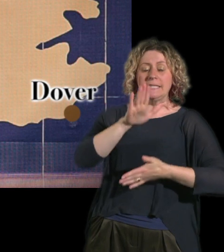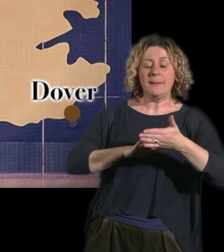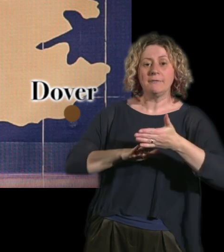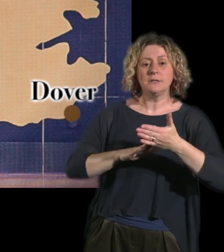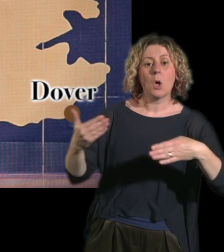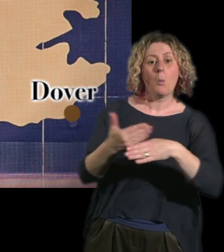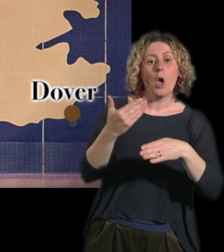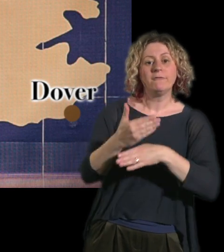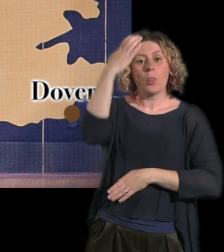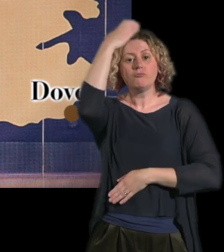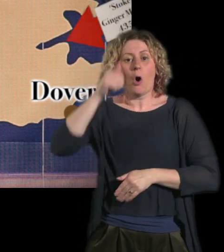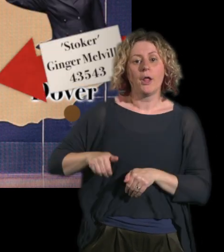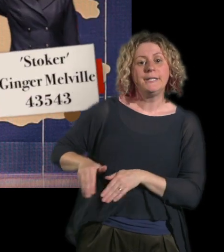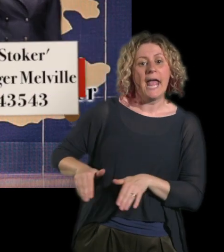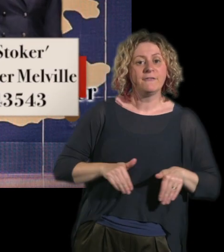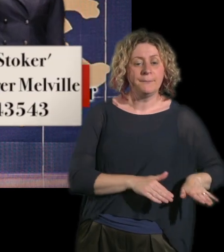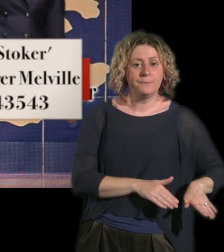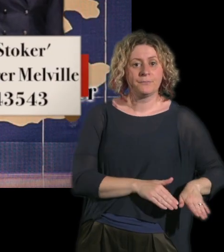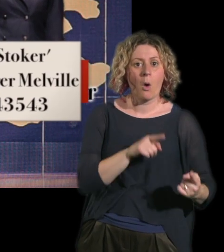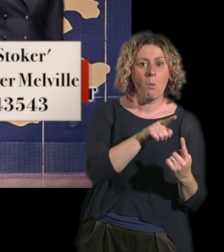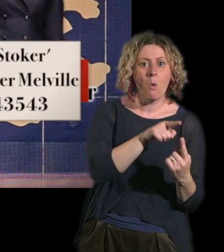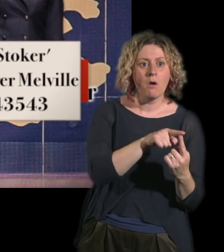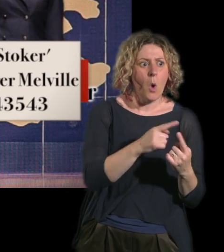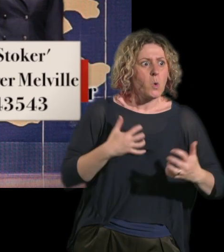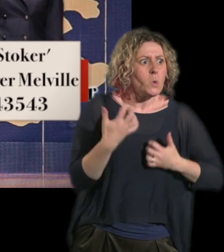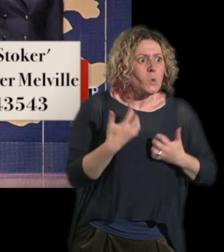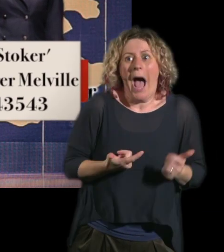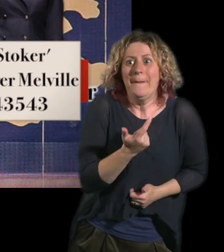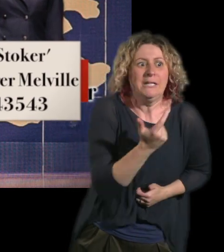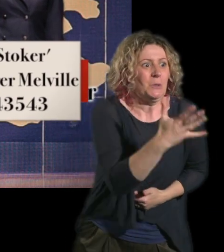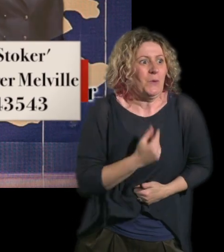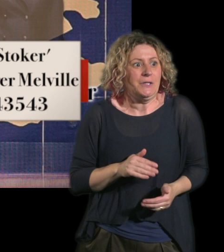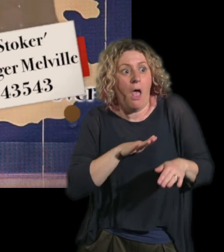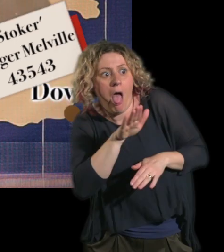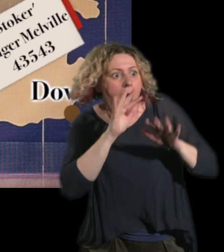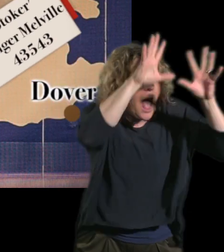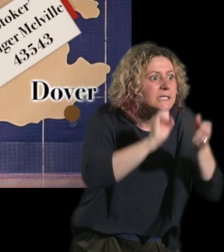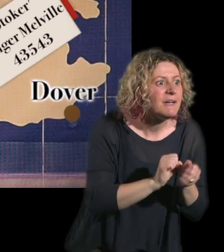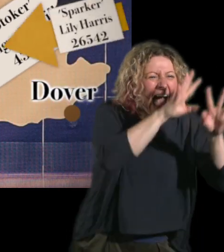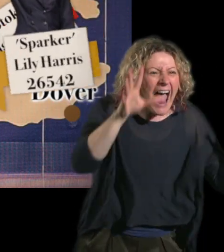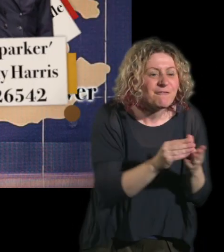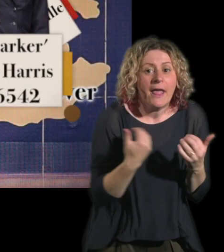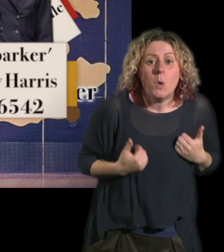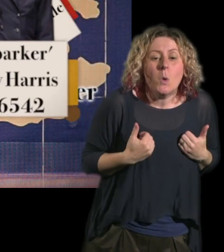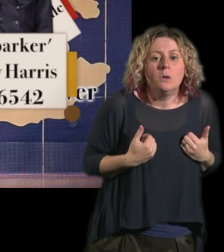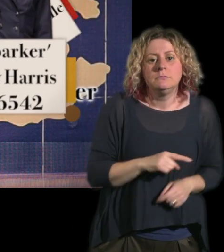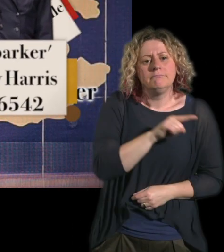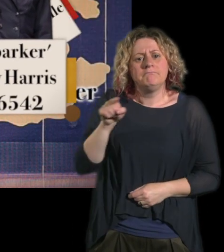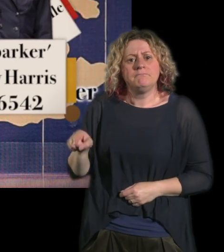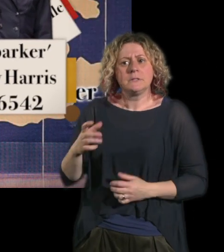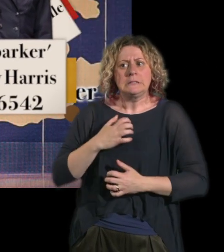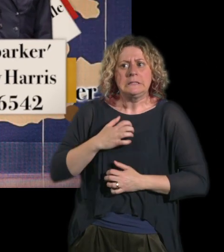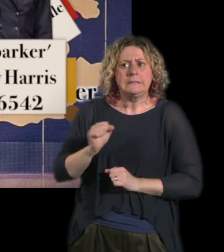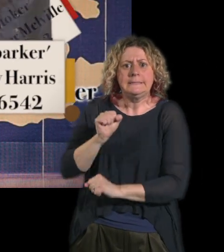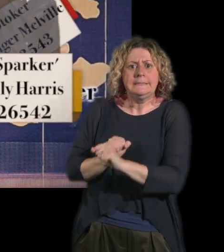the Wrens, with the Royal Naval Service. One of them is so ambitious and wants to get out there and experience everything and have adventure, and the other one's quite staid and quite